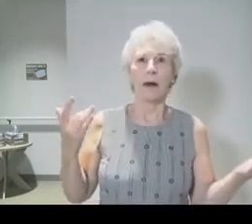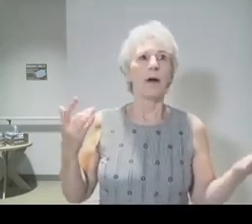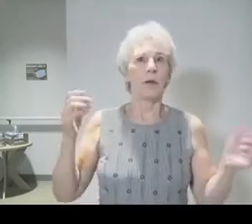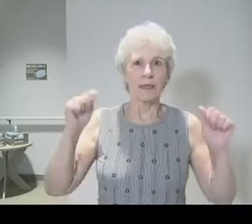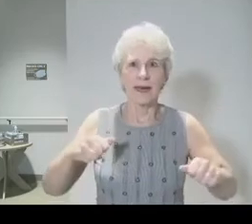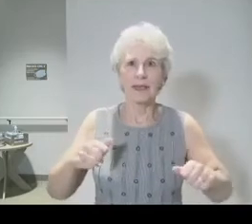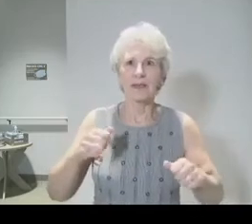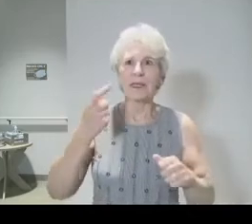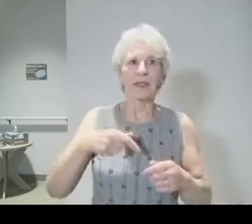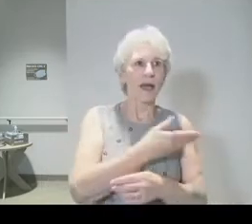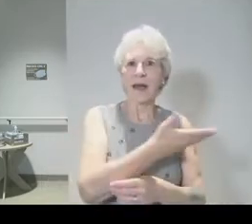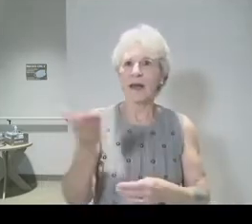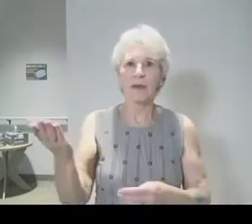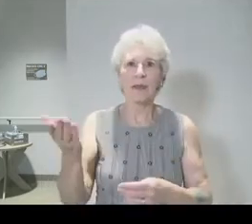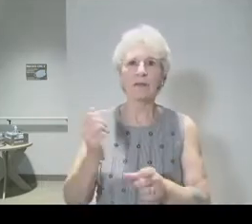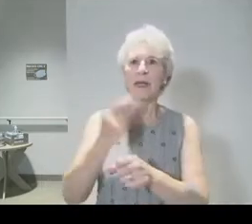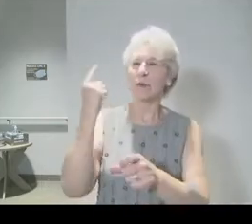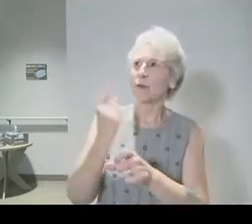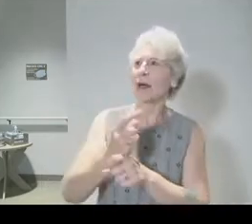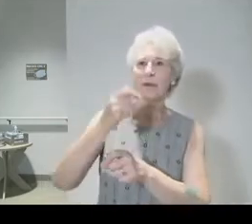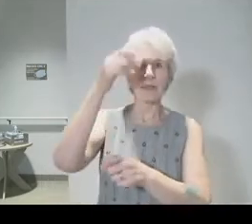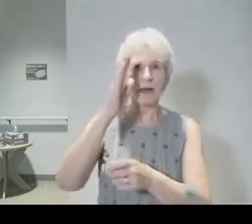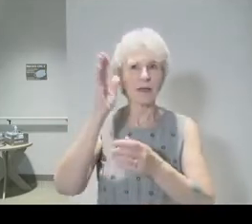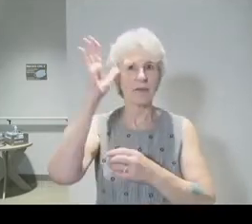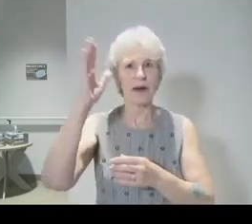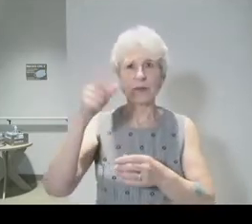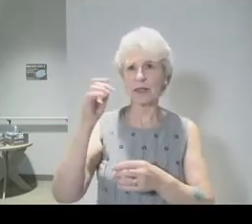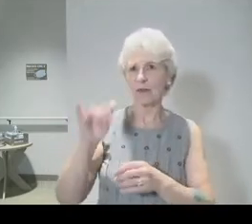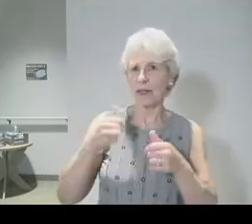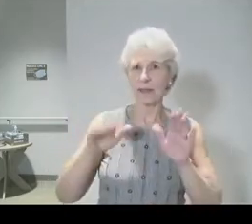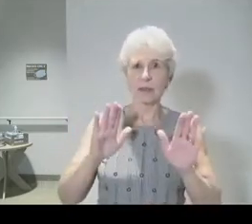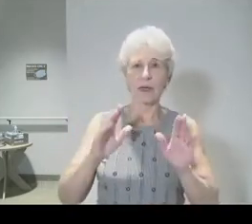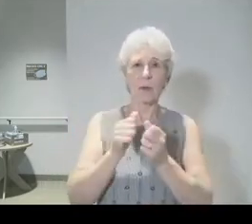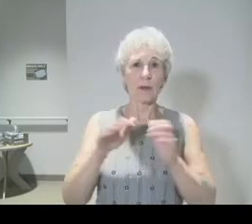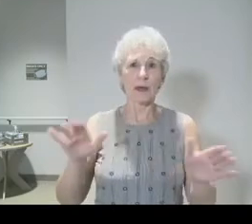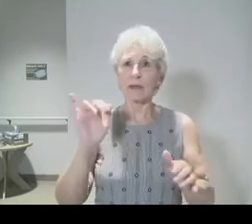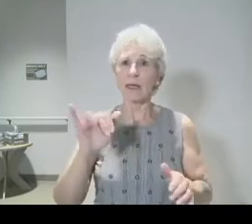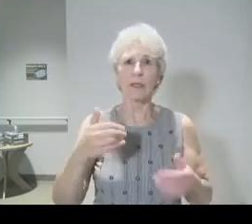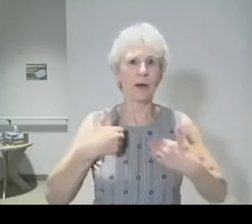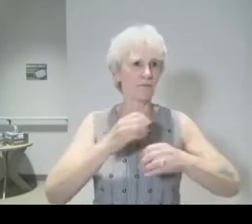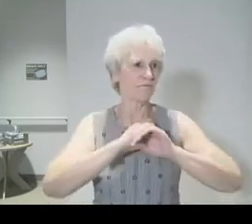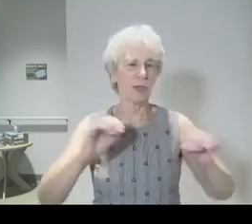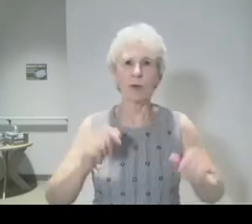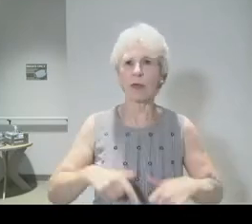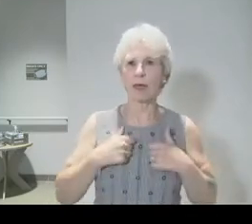us can be made right with God the Father because of that sacrifice. And without it, you would have no life.